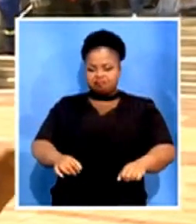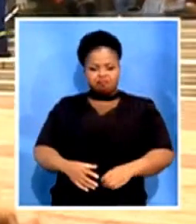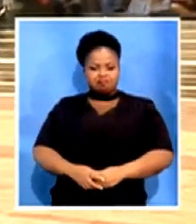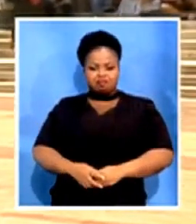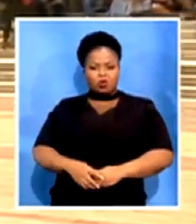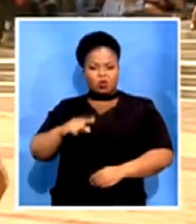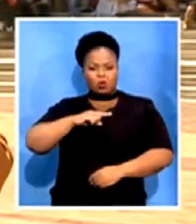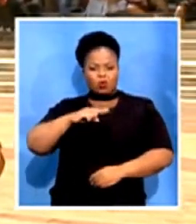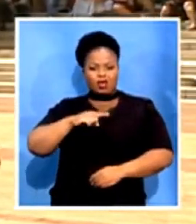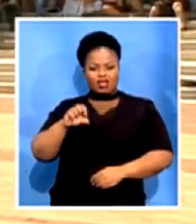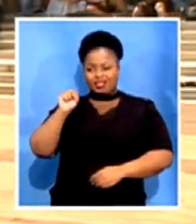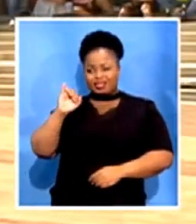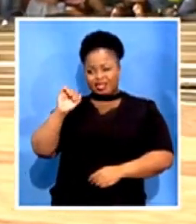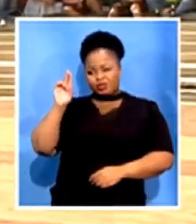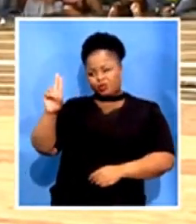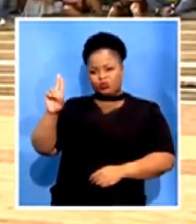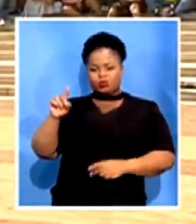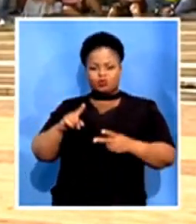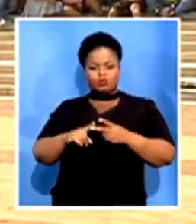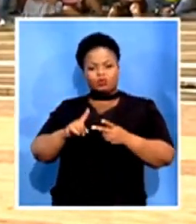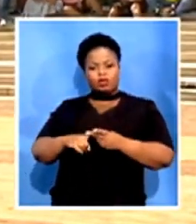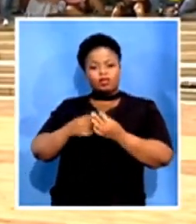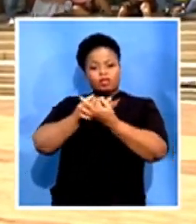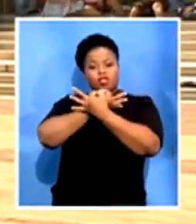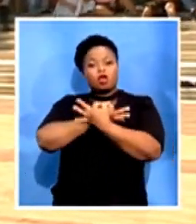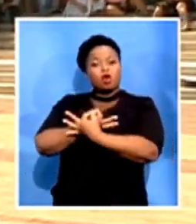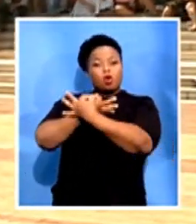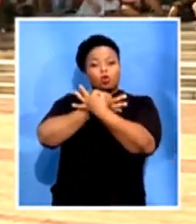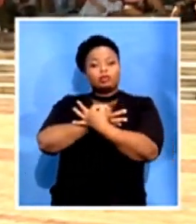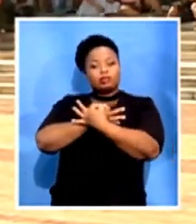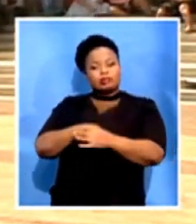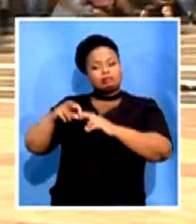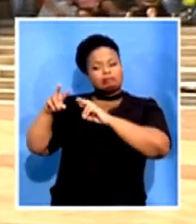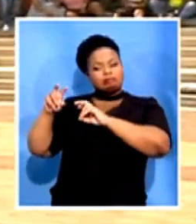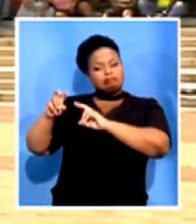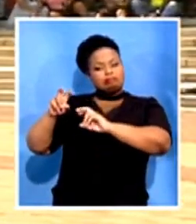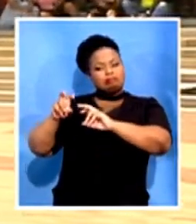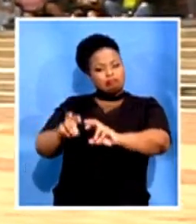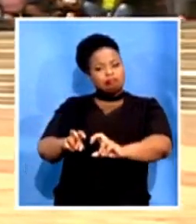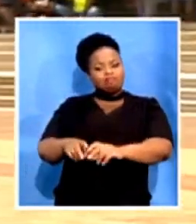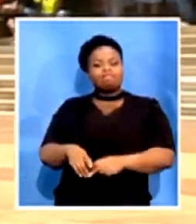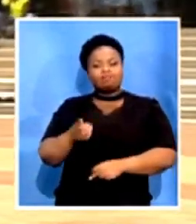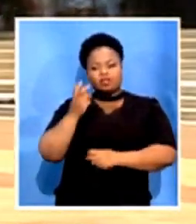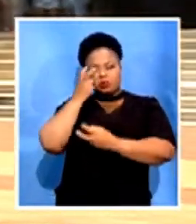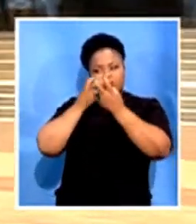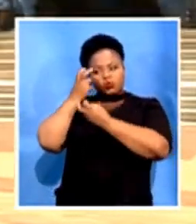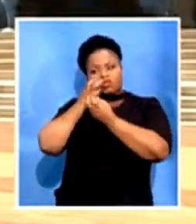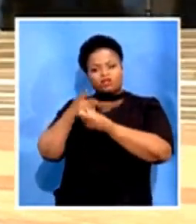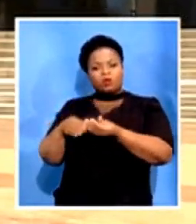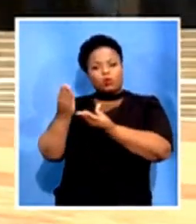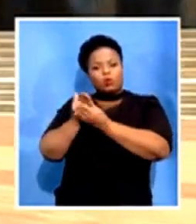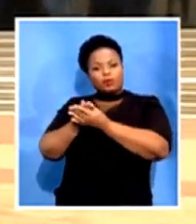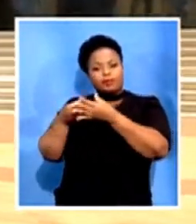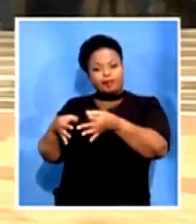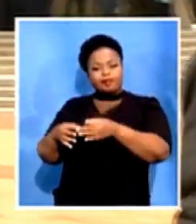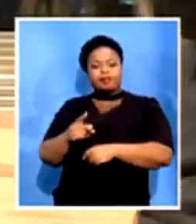SIU and also the Hawks are here for their search and seizure. We're just going to speak again to the spokesperson